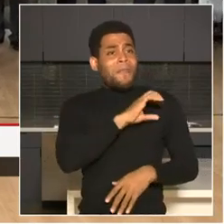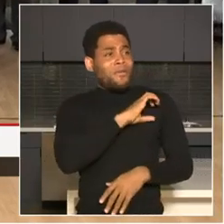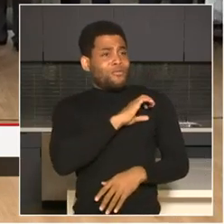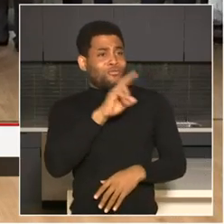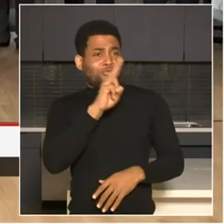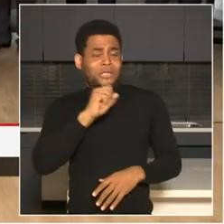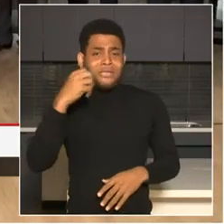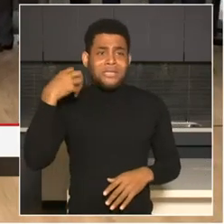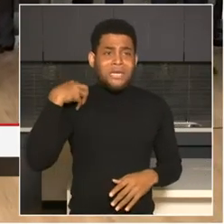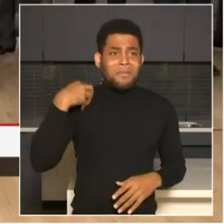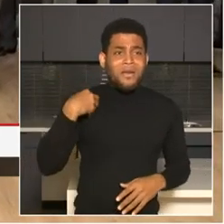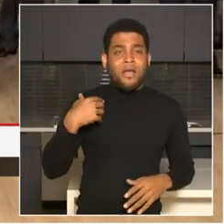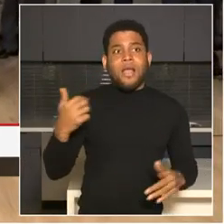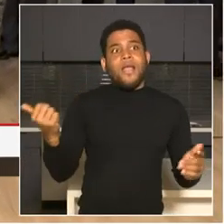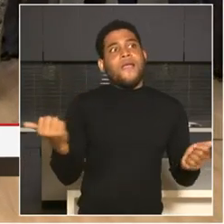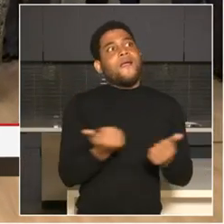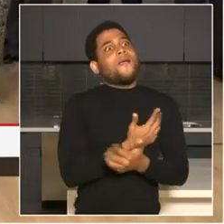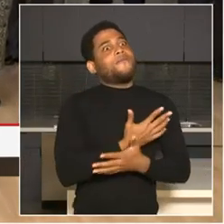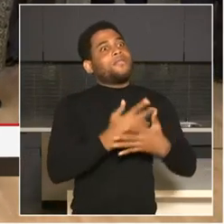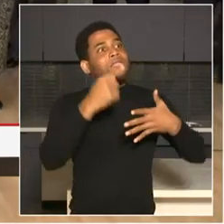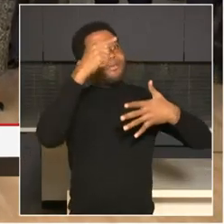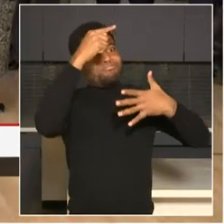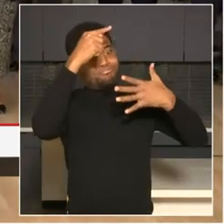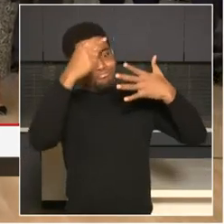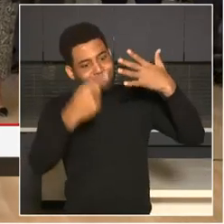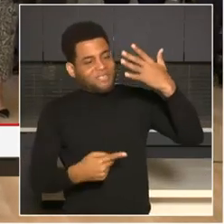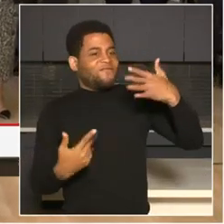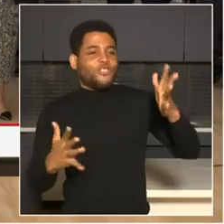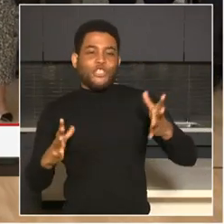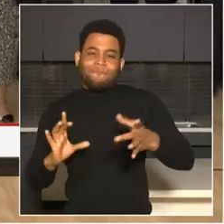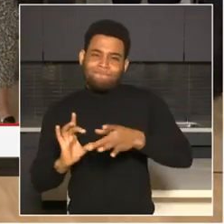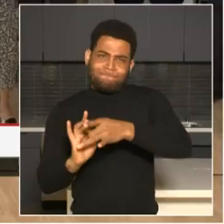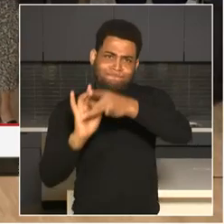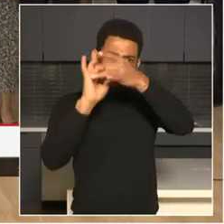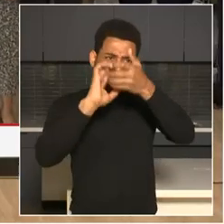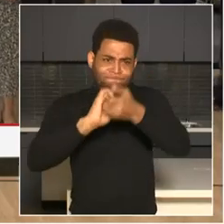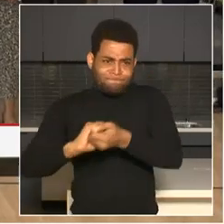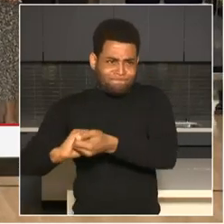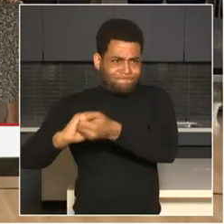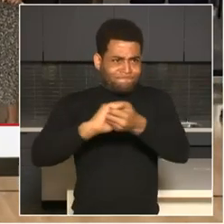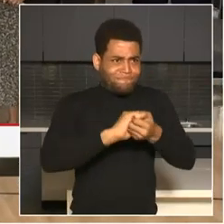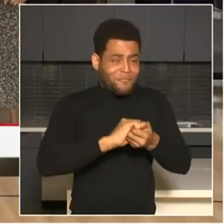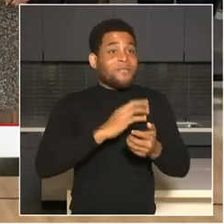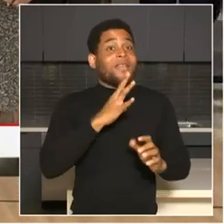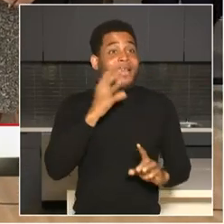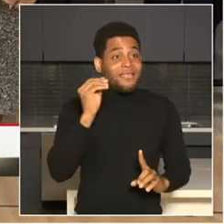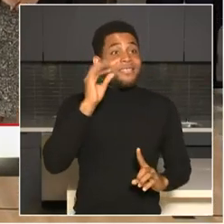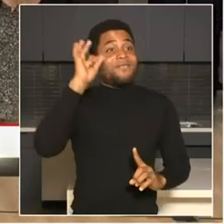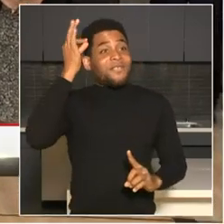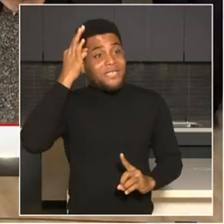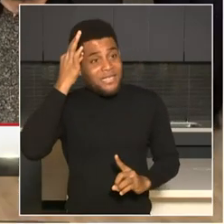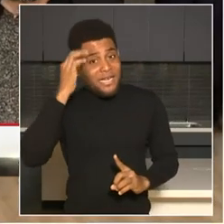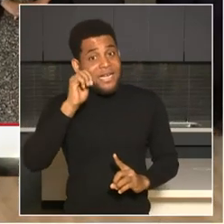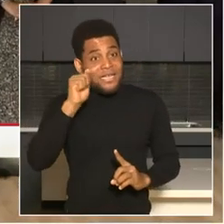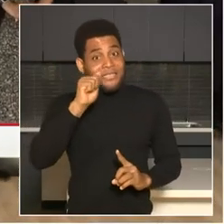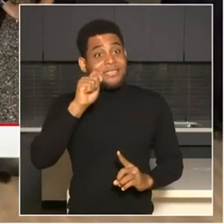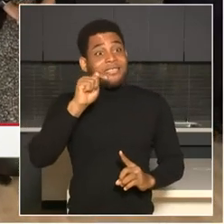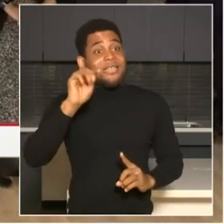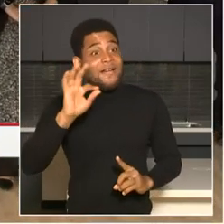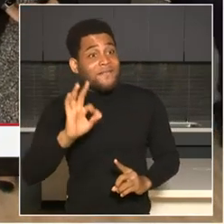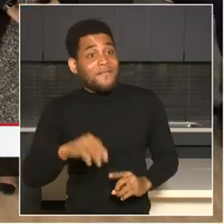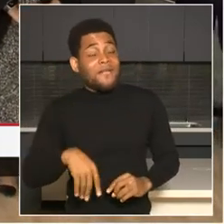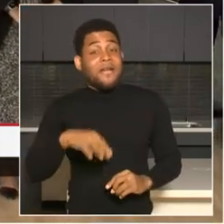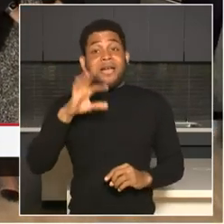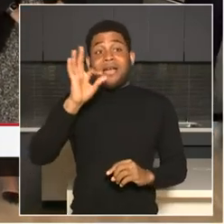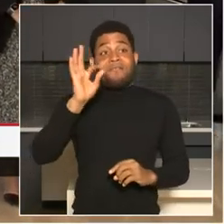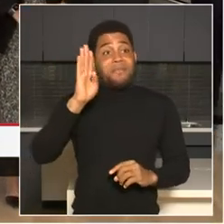the center. We are also joined today by our federal partners at the FBI, ATF, as well as our marshal service who we work with